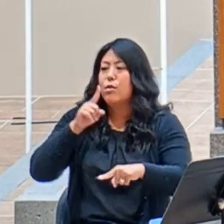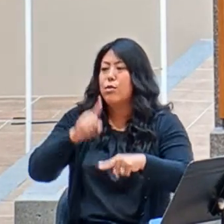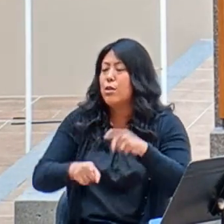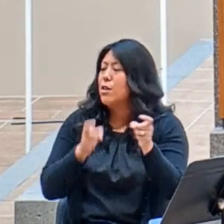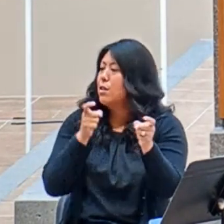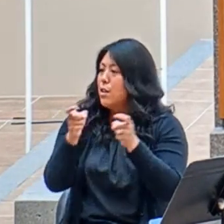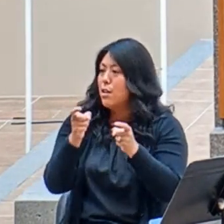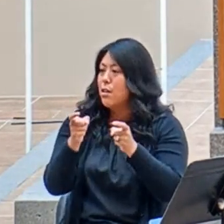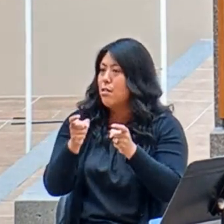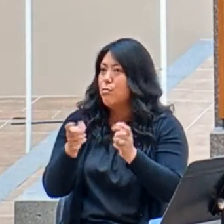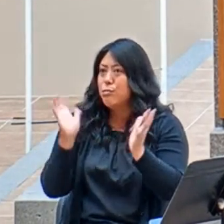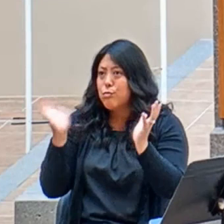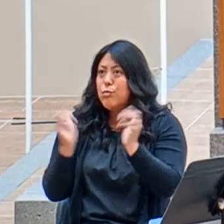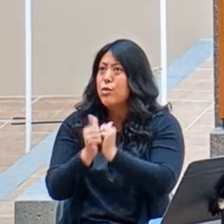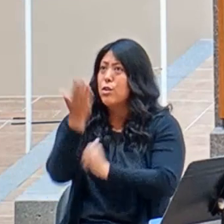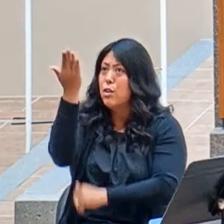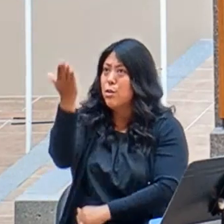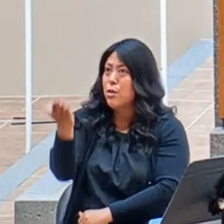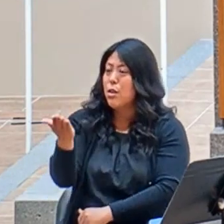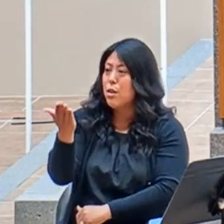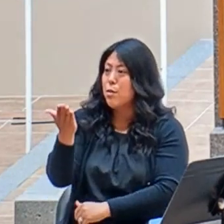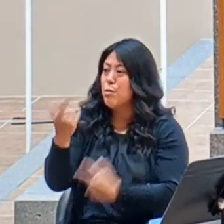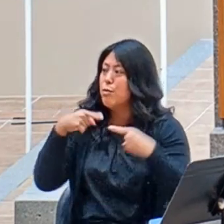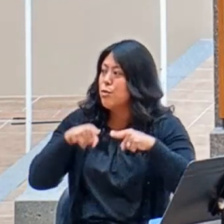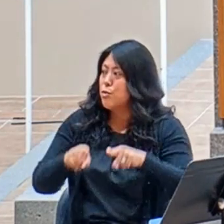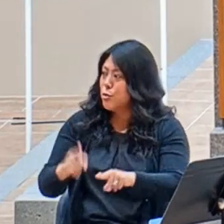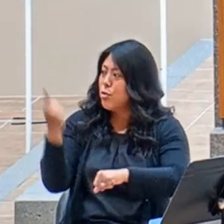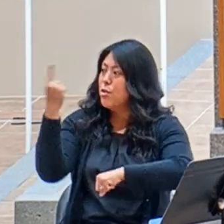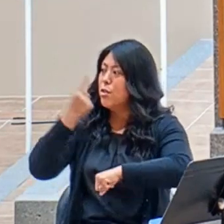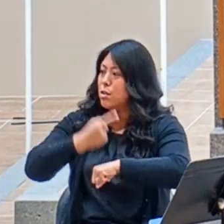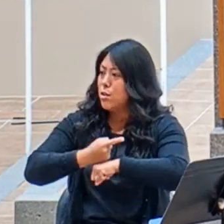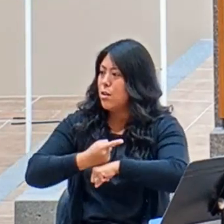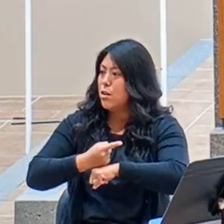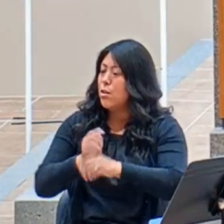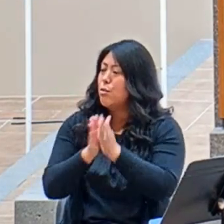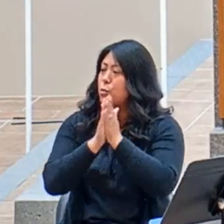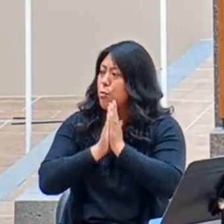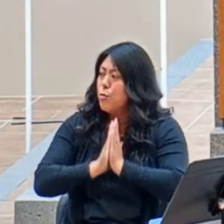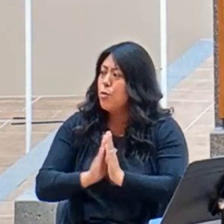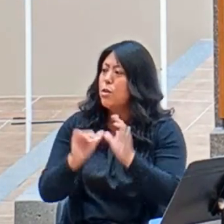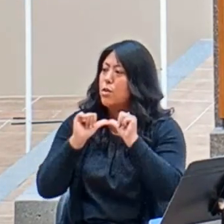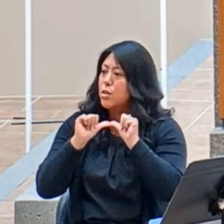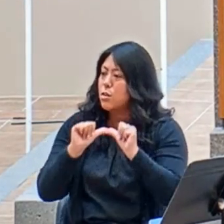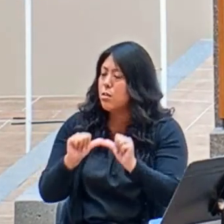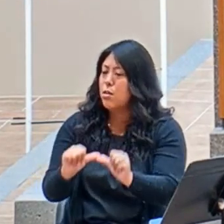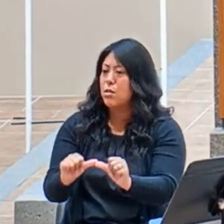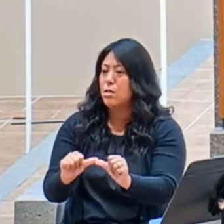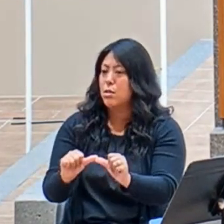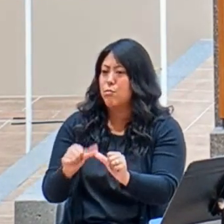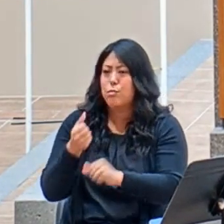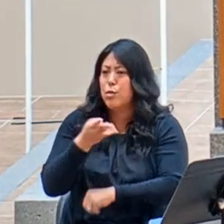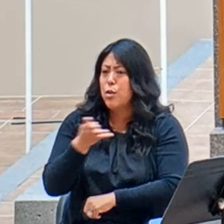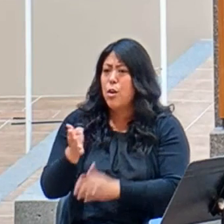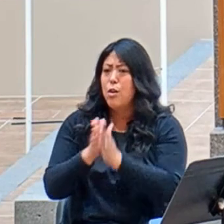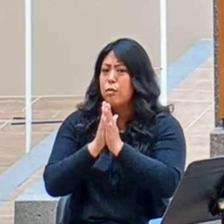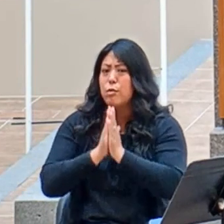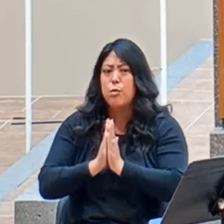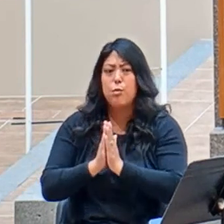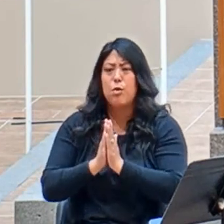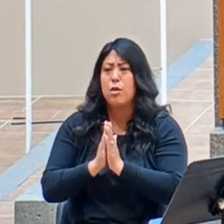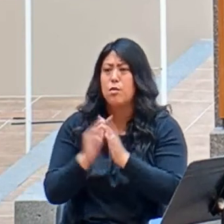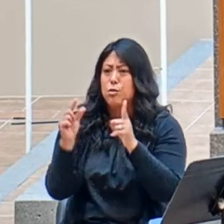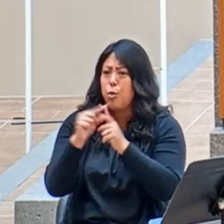God throughout your day. Pray a few dedicated prayers